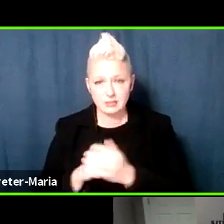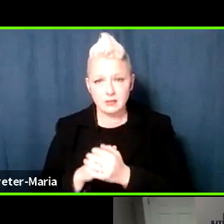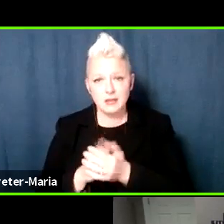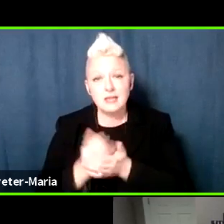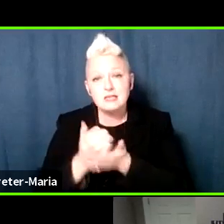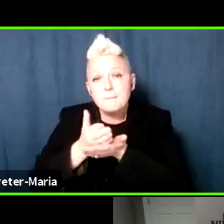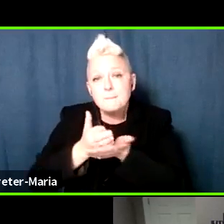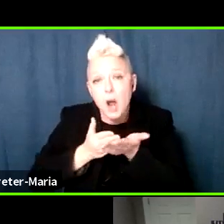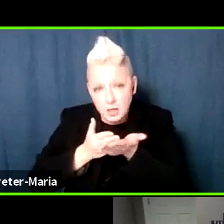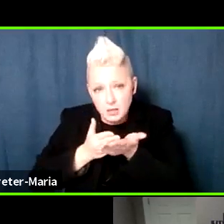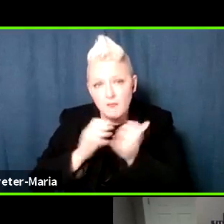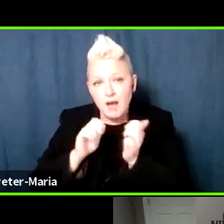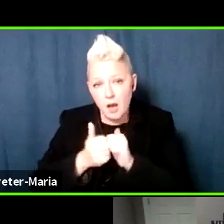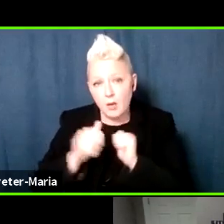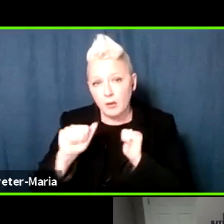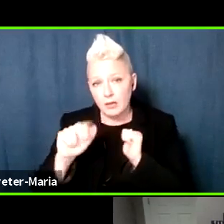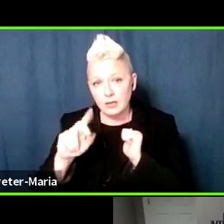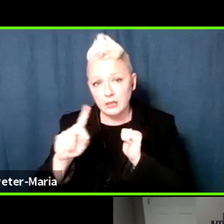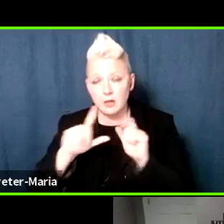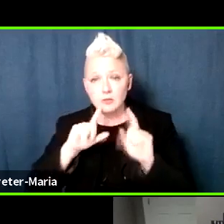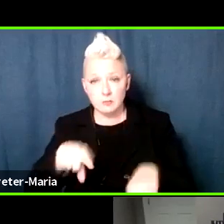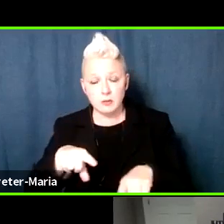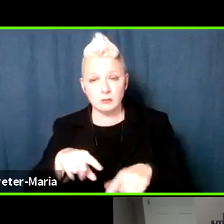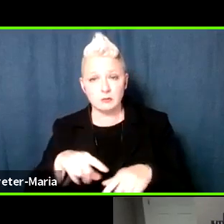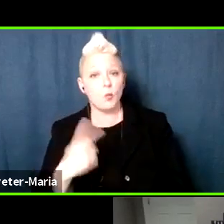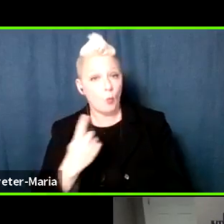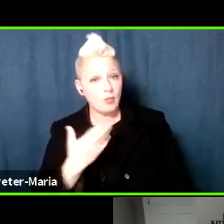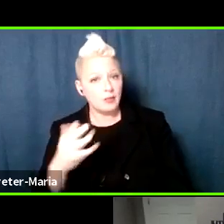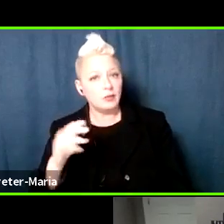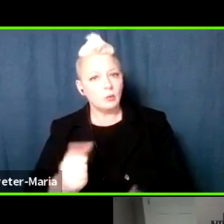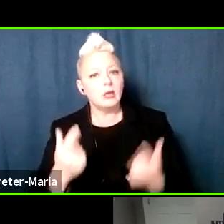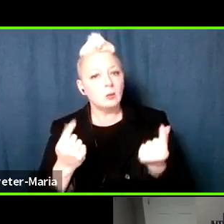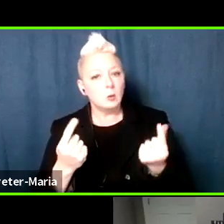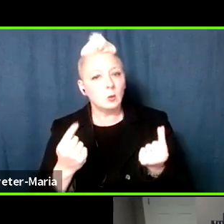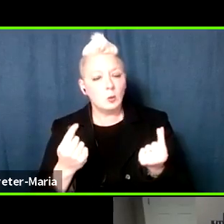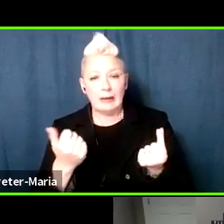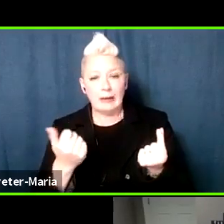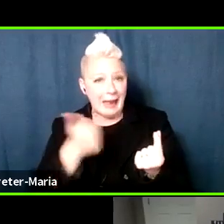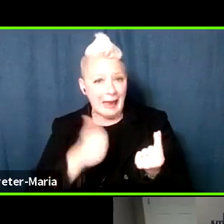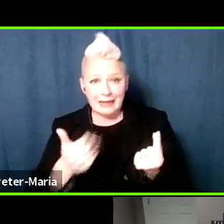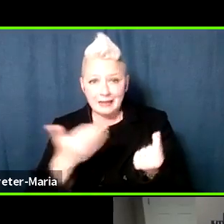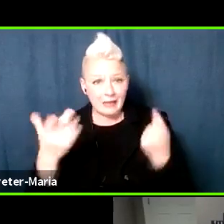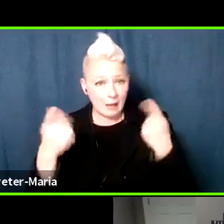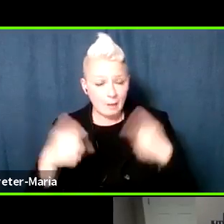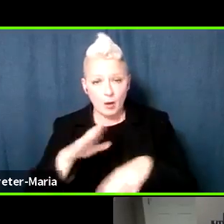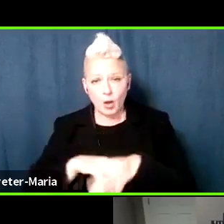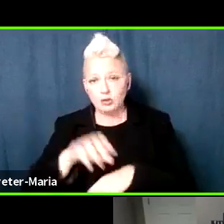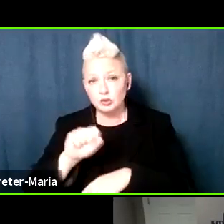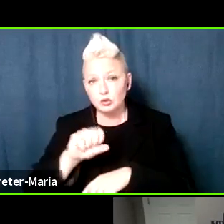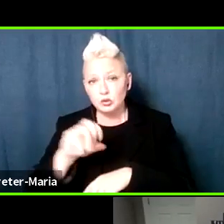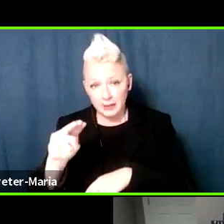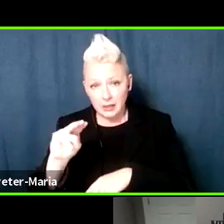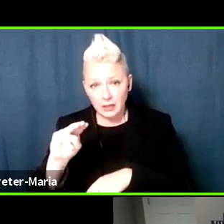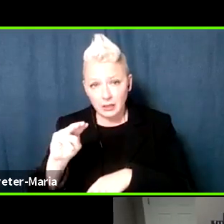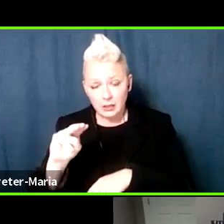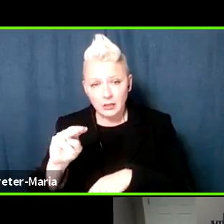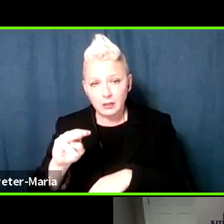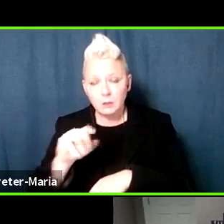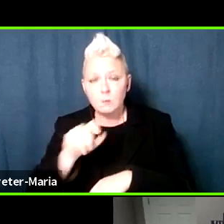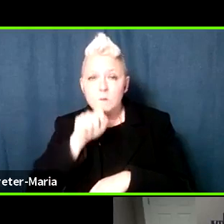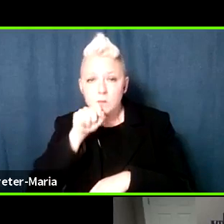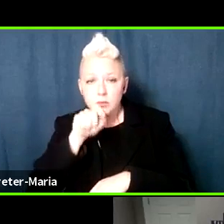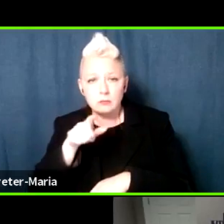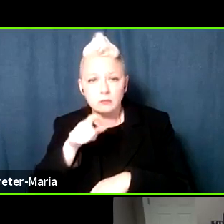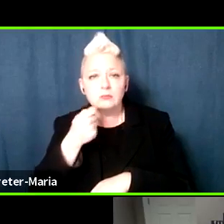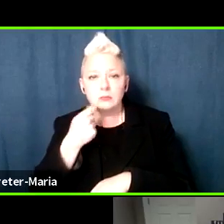ADL responds. So one thing you can do, of course, is report any incidents on social media to ADL. But the